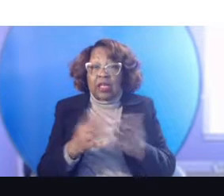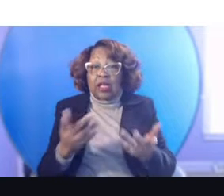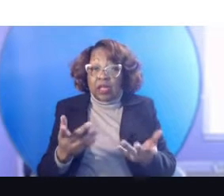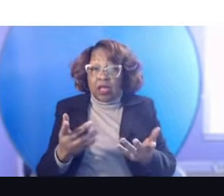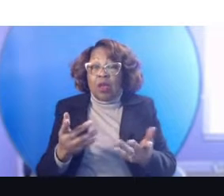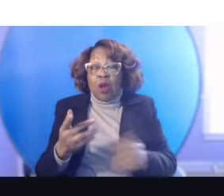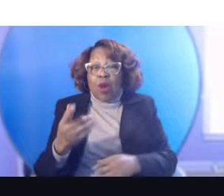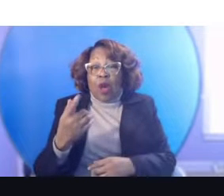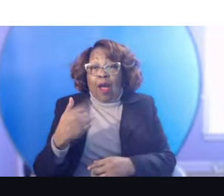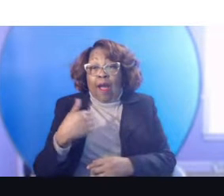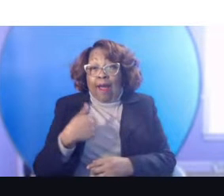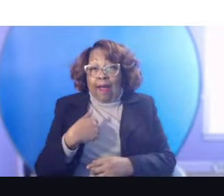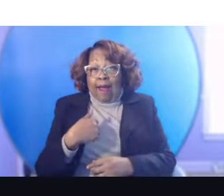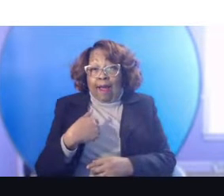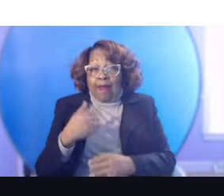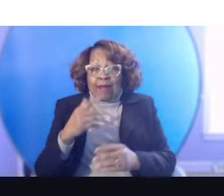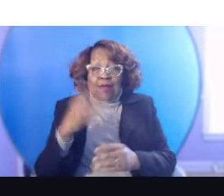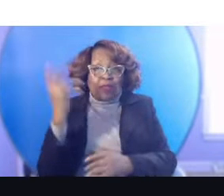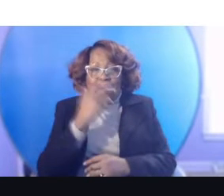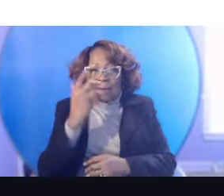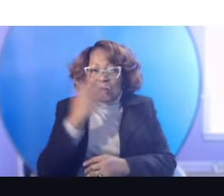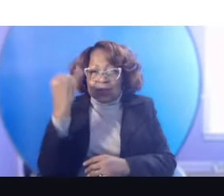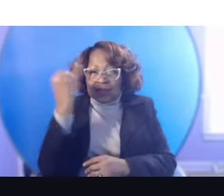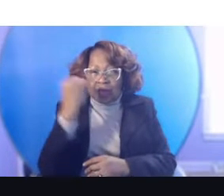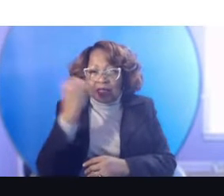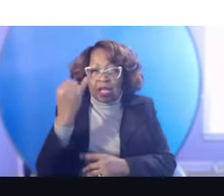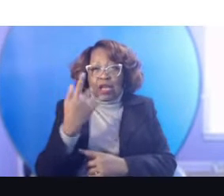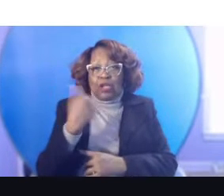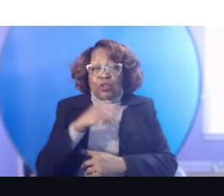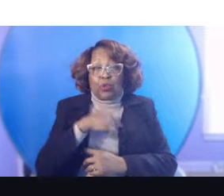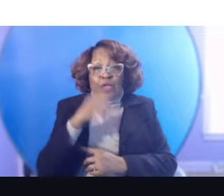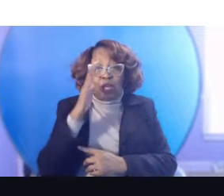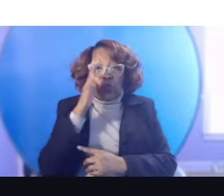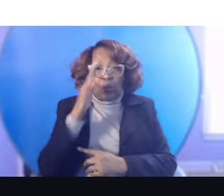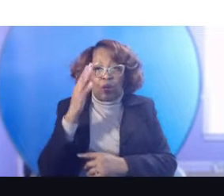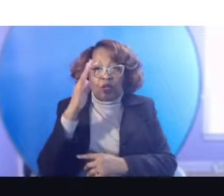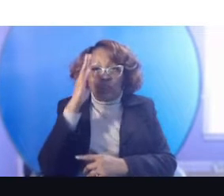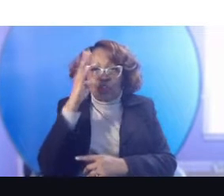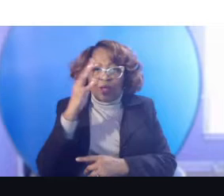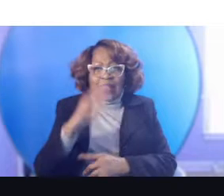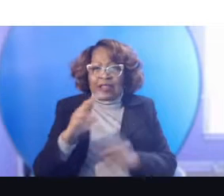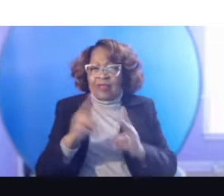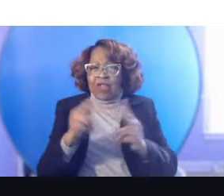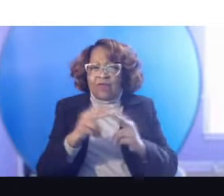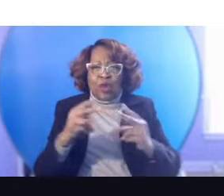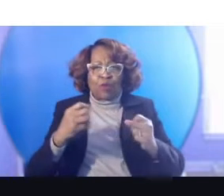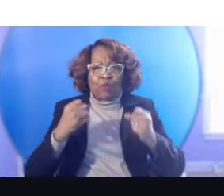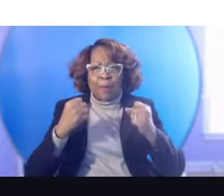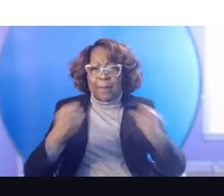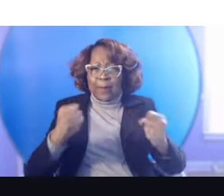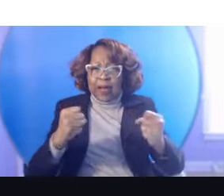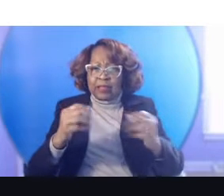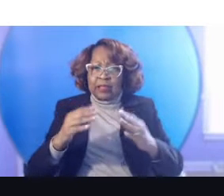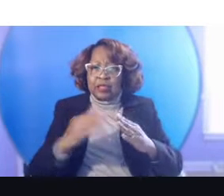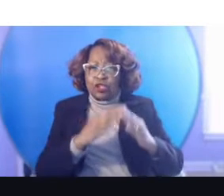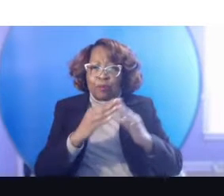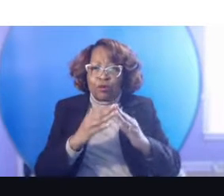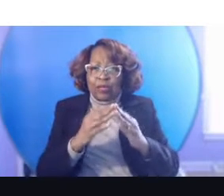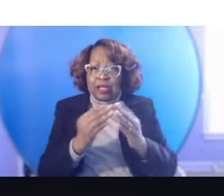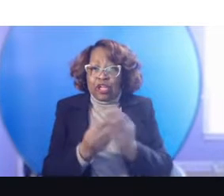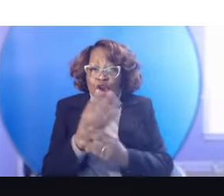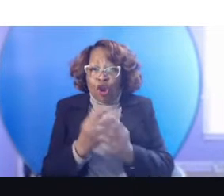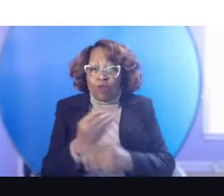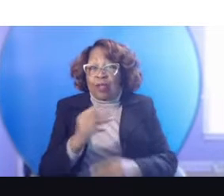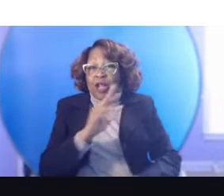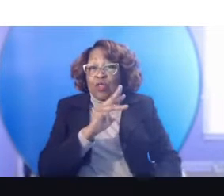I had the amazing idea that we were going to create this very, very robust community garden in the West